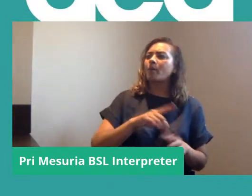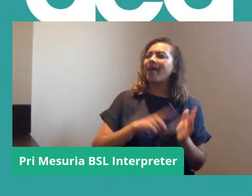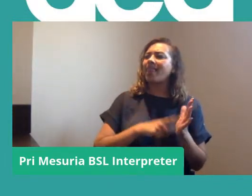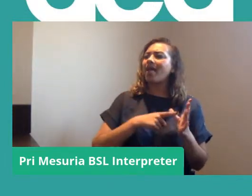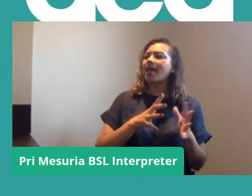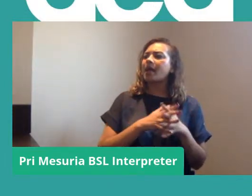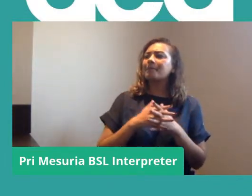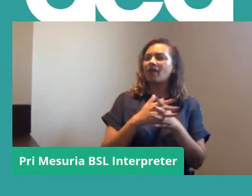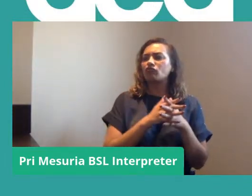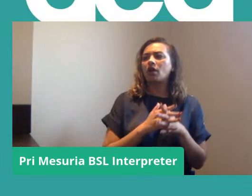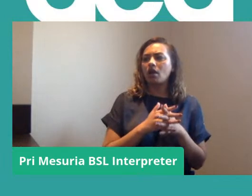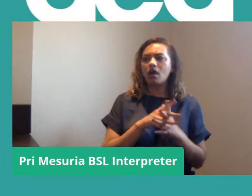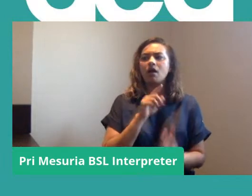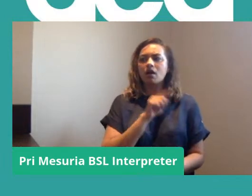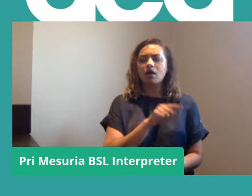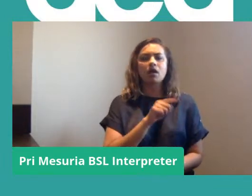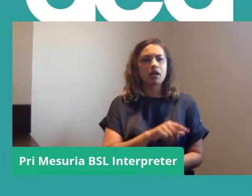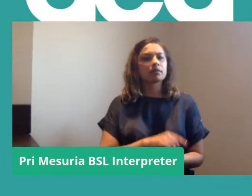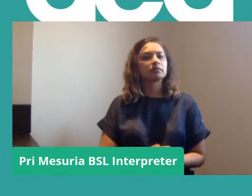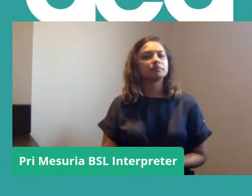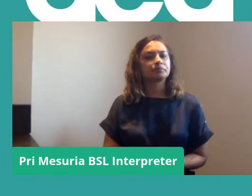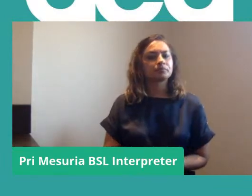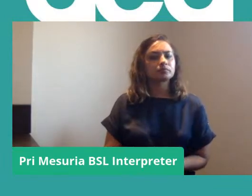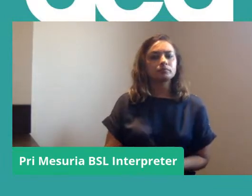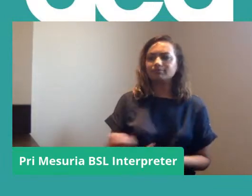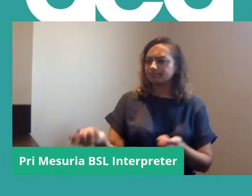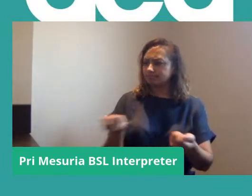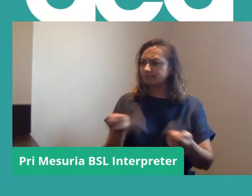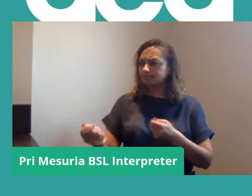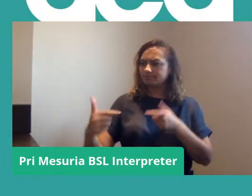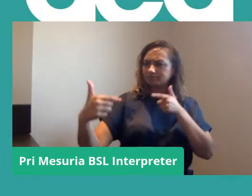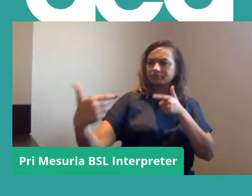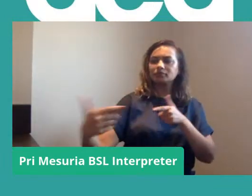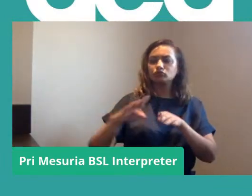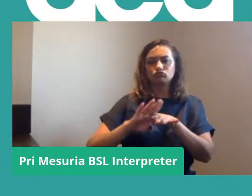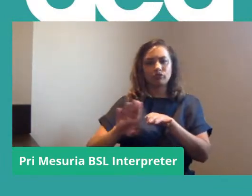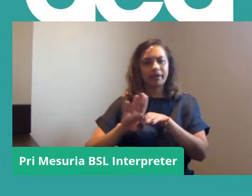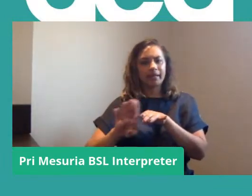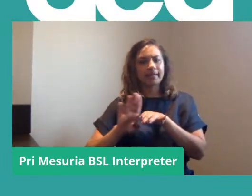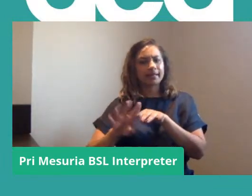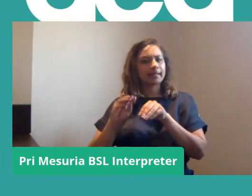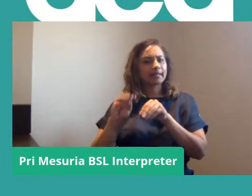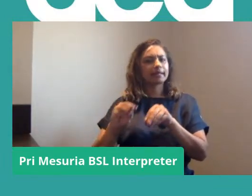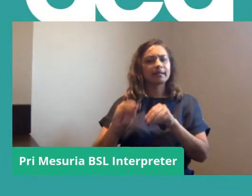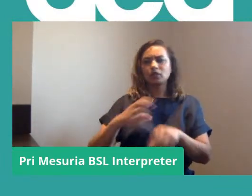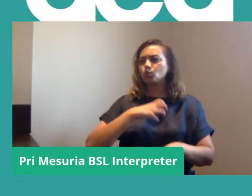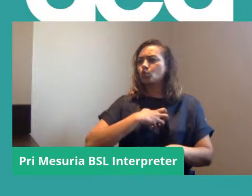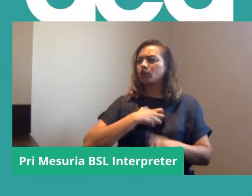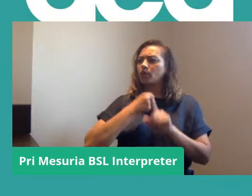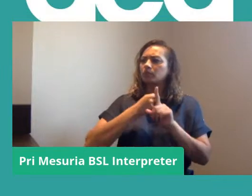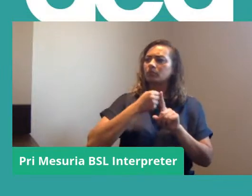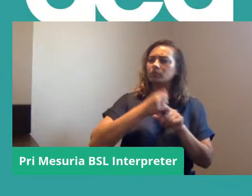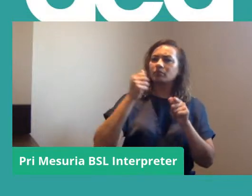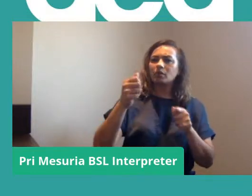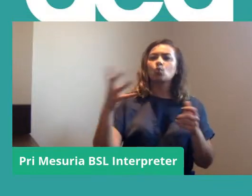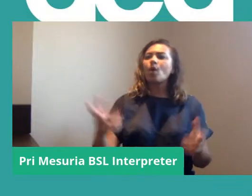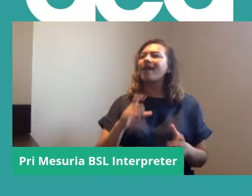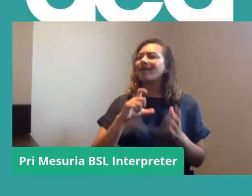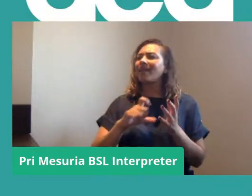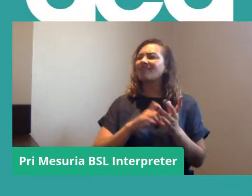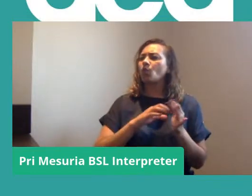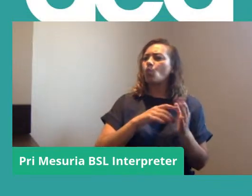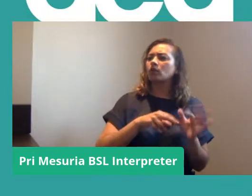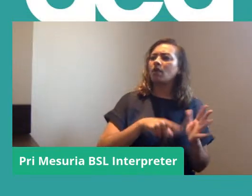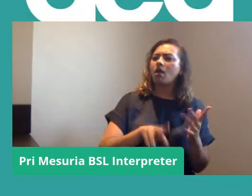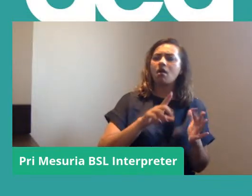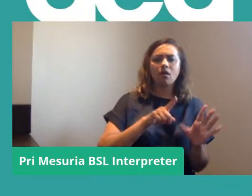the United Teachers of Los Angeles, to run some training with education trade unionists in California, and I